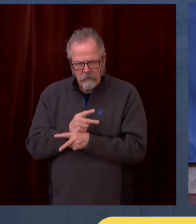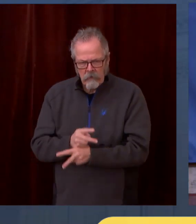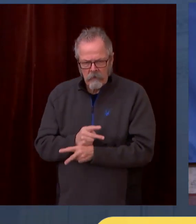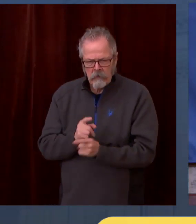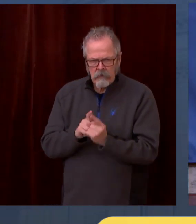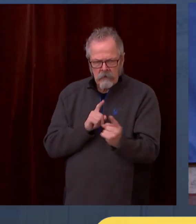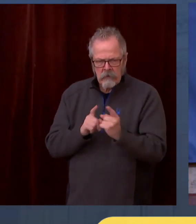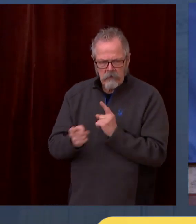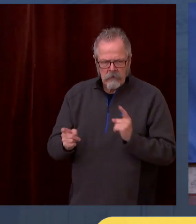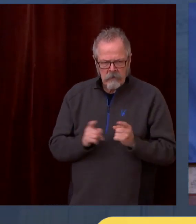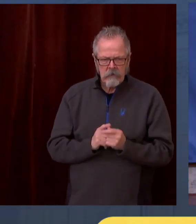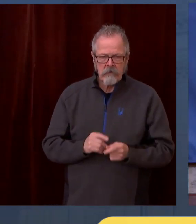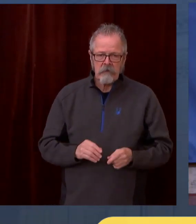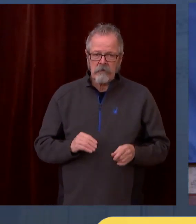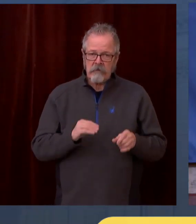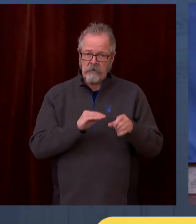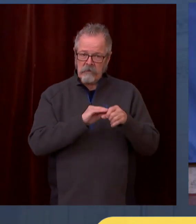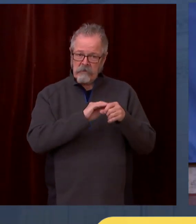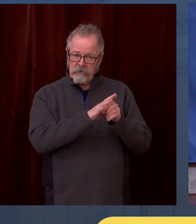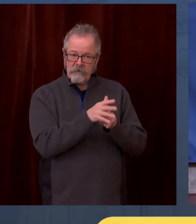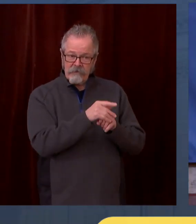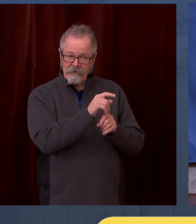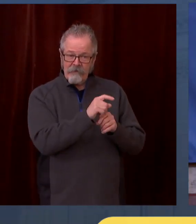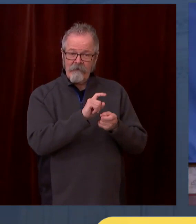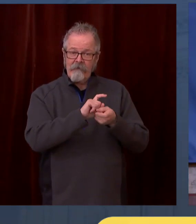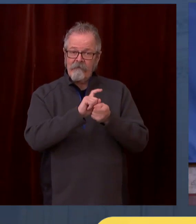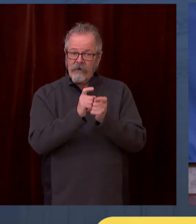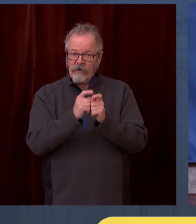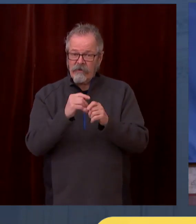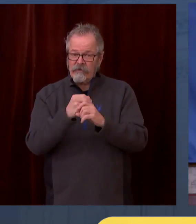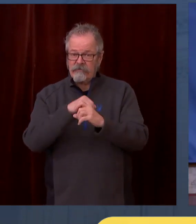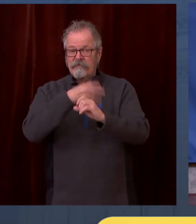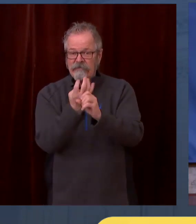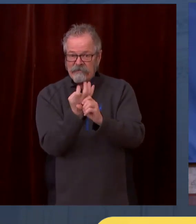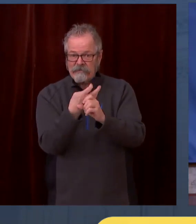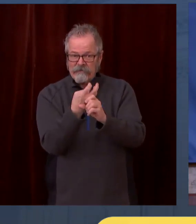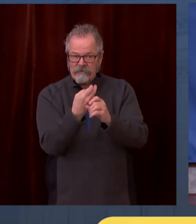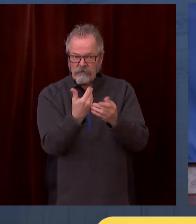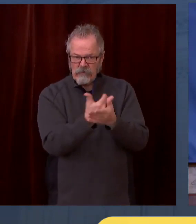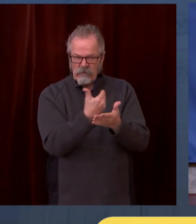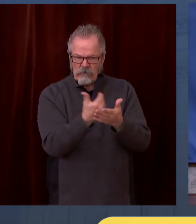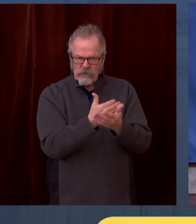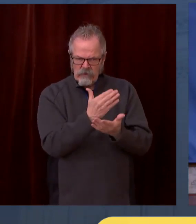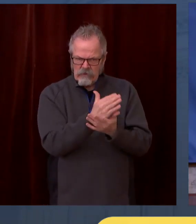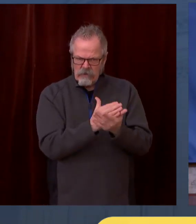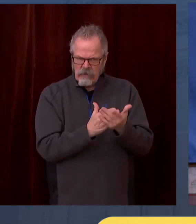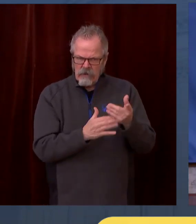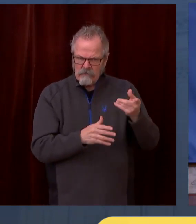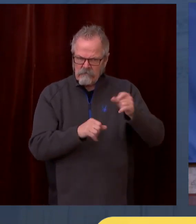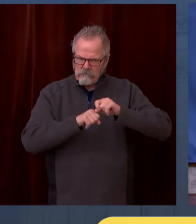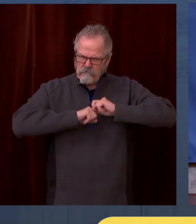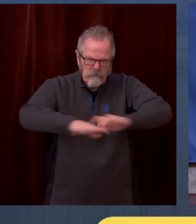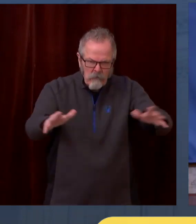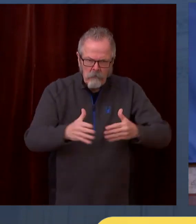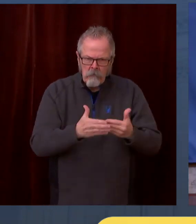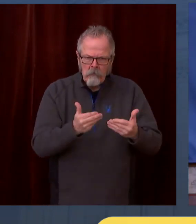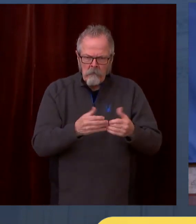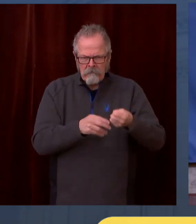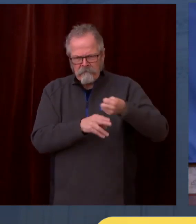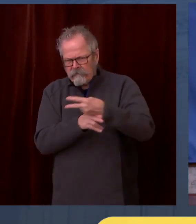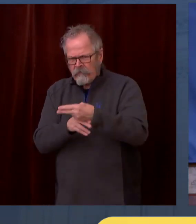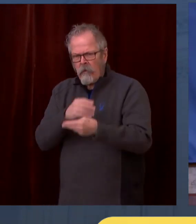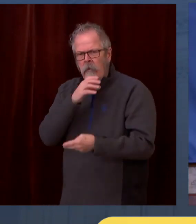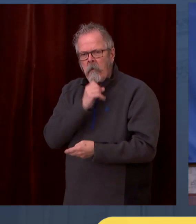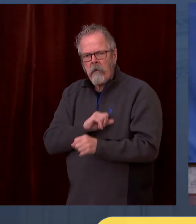significantly more transmittable. And I read an article yesterday that suggested that the 17 is maybe 60